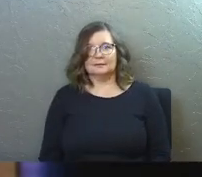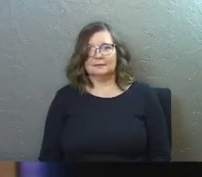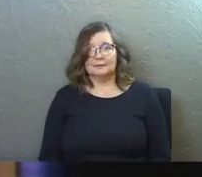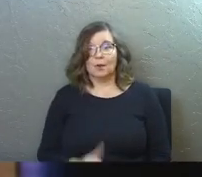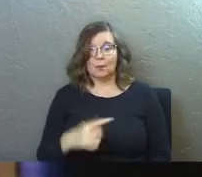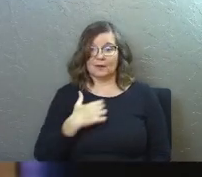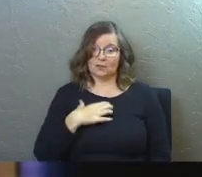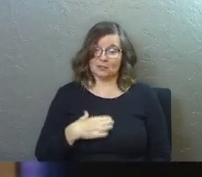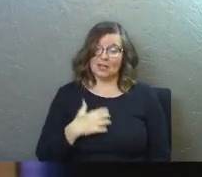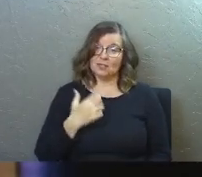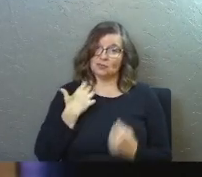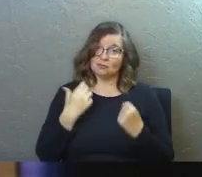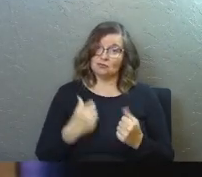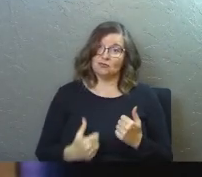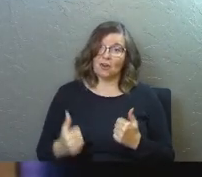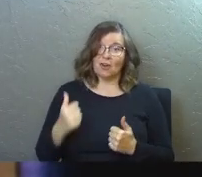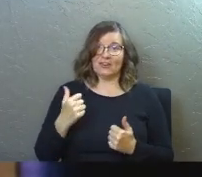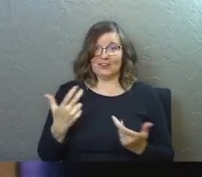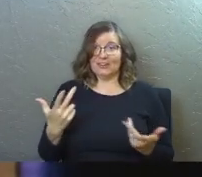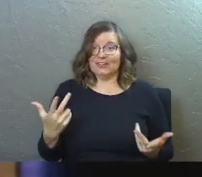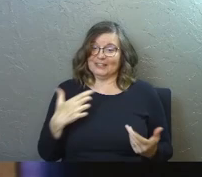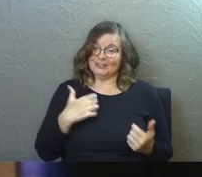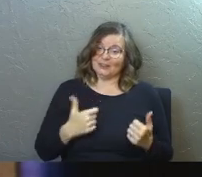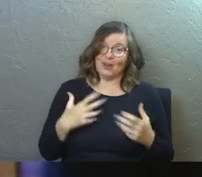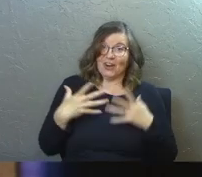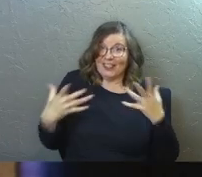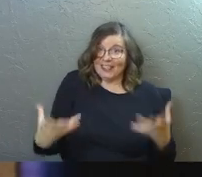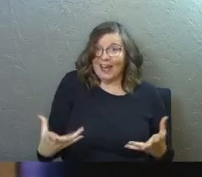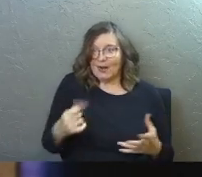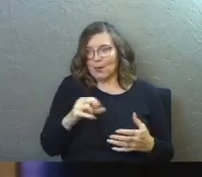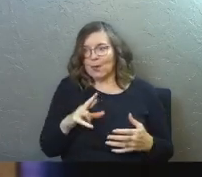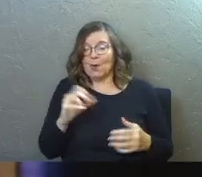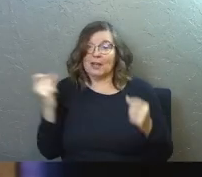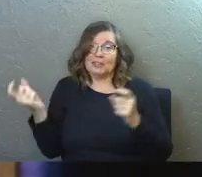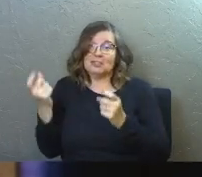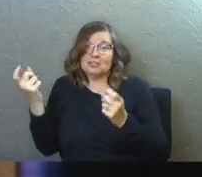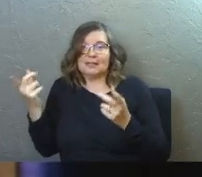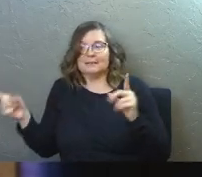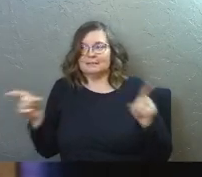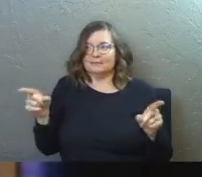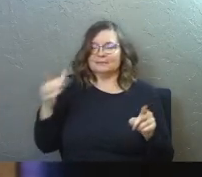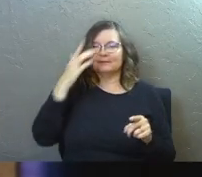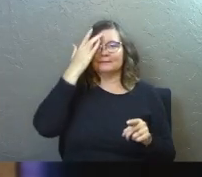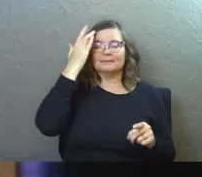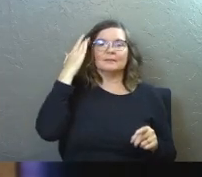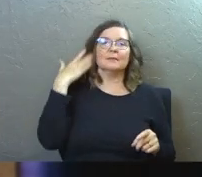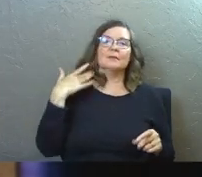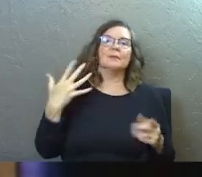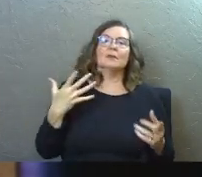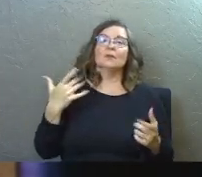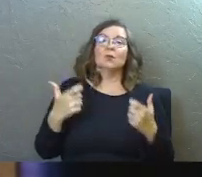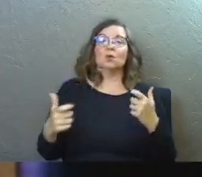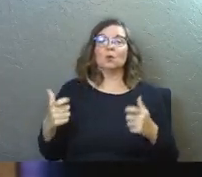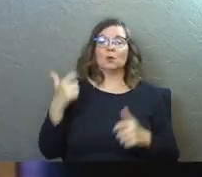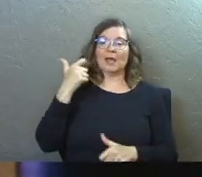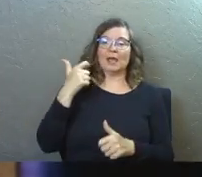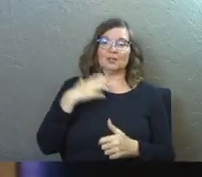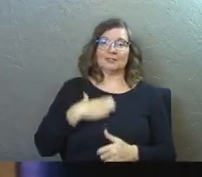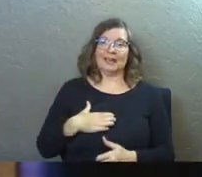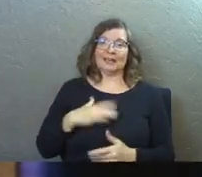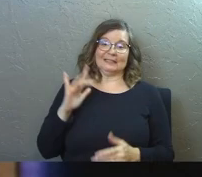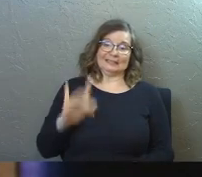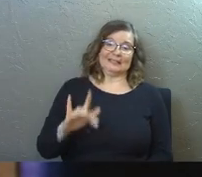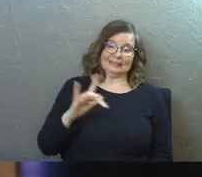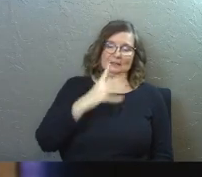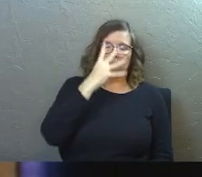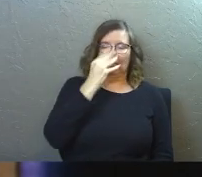One of your desires is stronger. And it's stronger a lot. Or it's the gym. And it's like the greater desire is to hit the